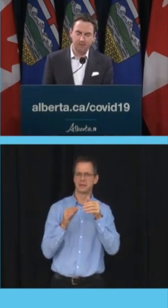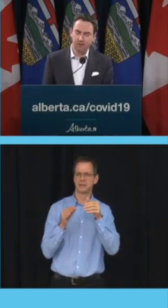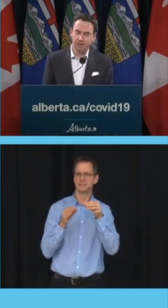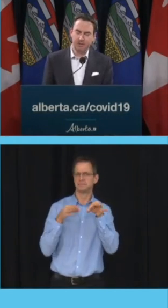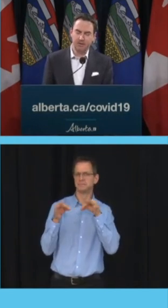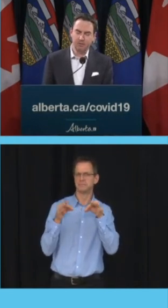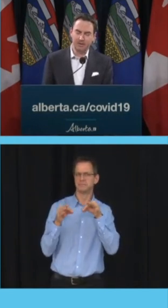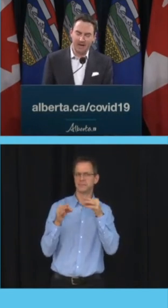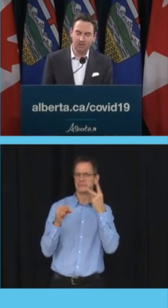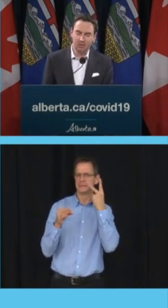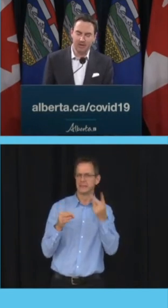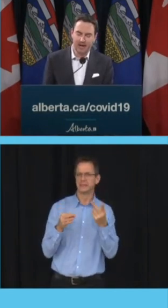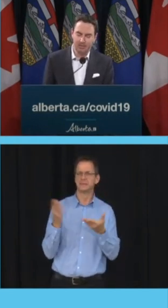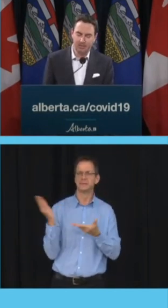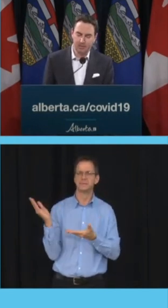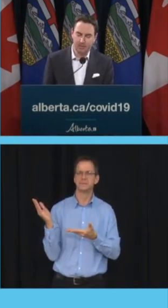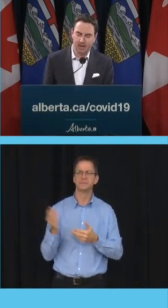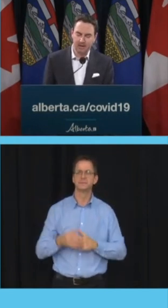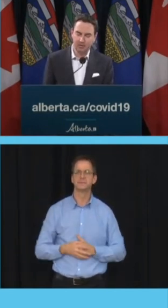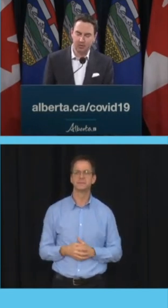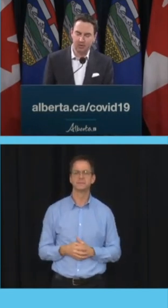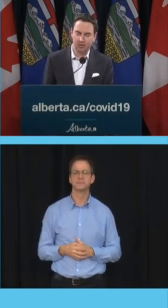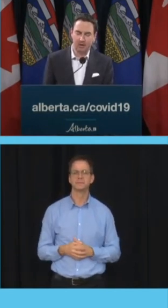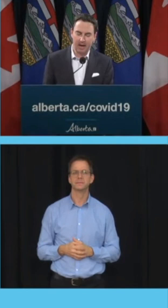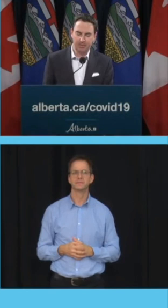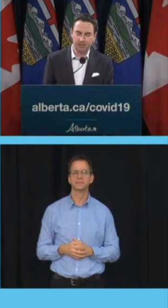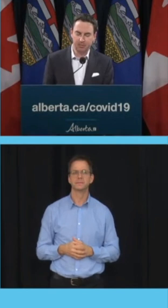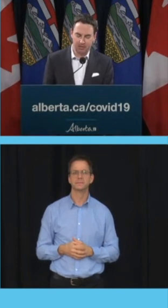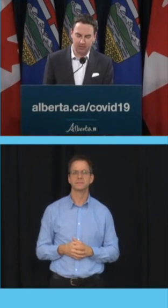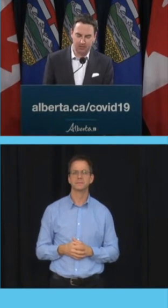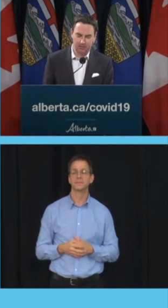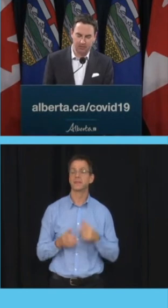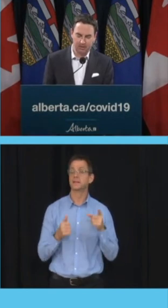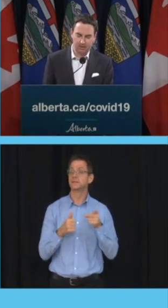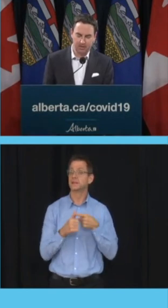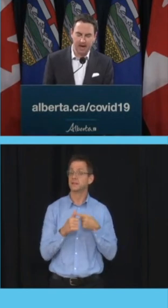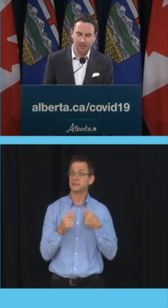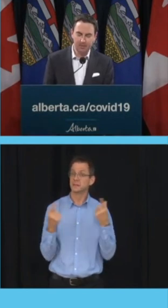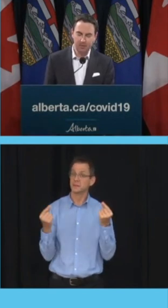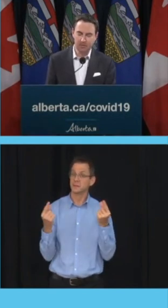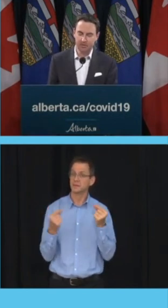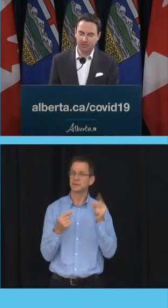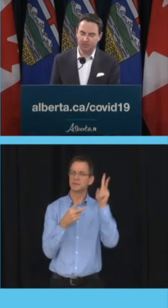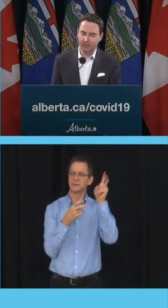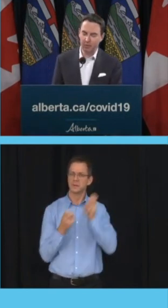So the first step is we download the app to an Android or Apple smartphone.